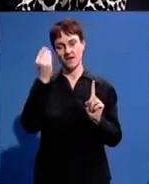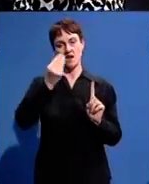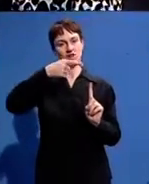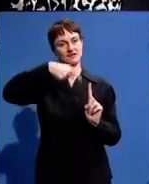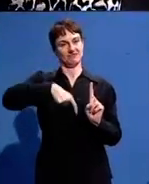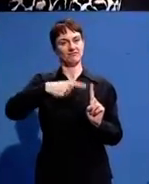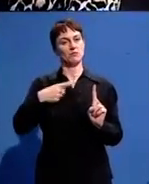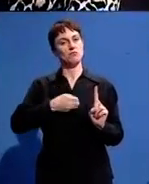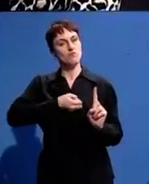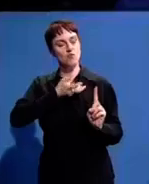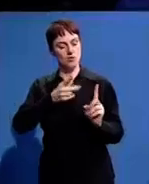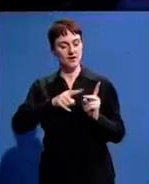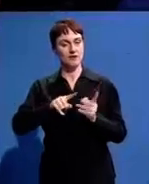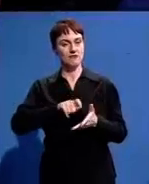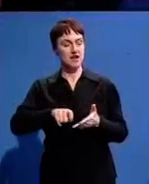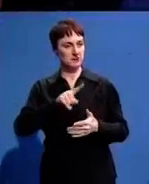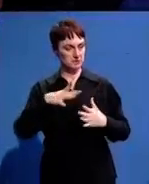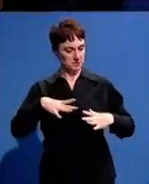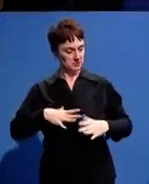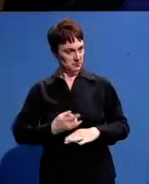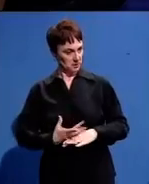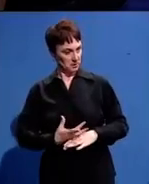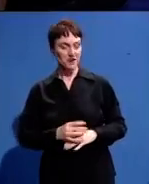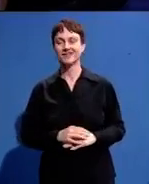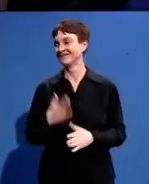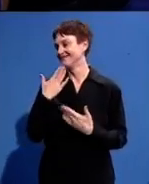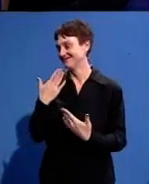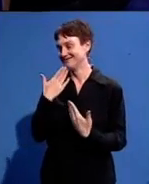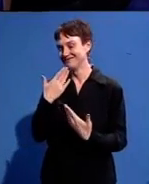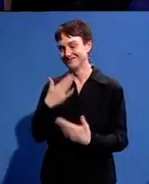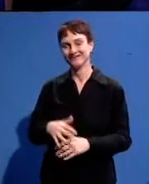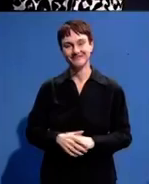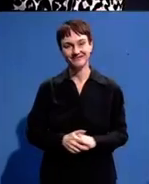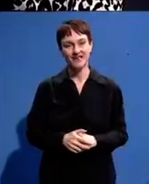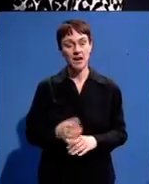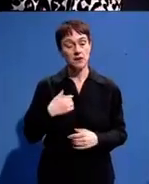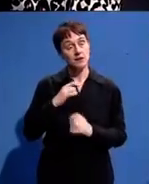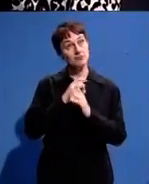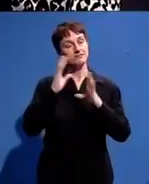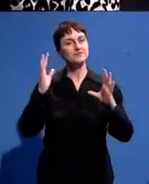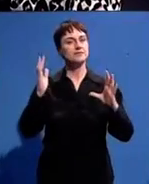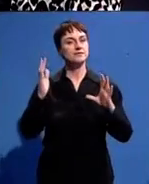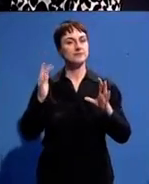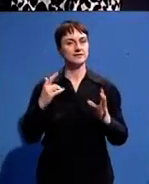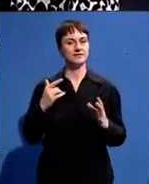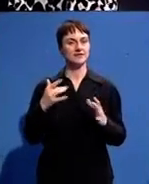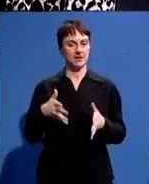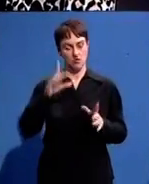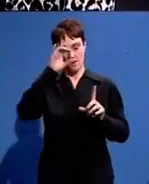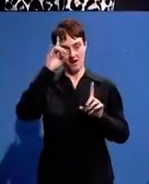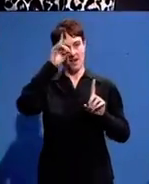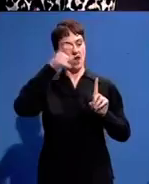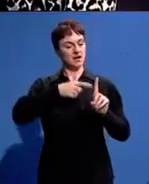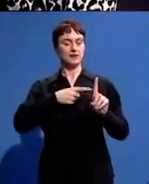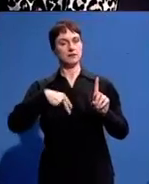to our show today lady you look gorgeous thank you thank you it's an honor to be here I can imagine you know we're celebrating Madiba the